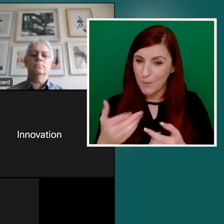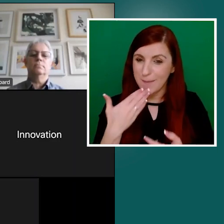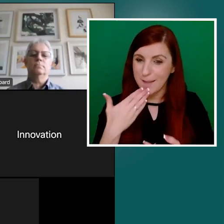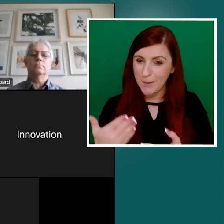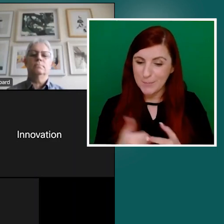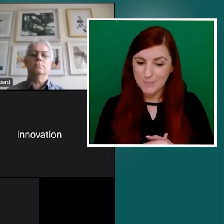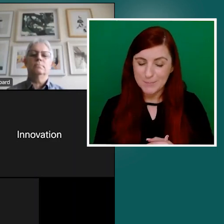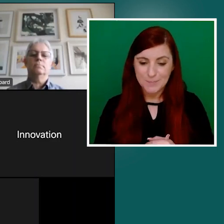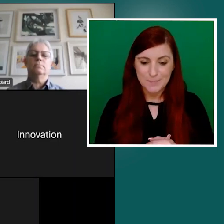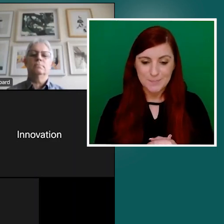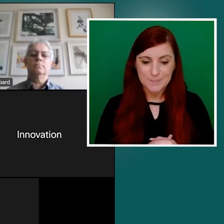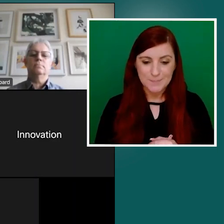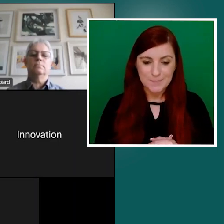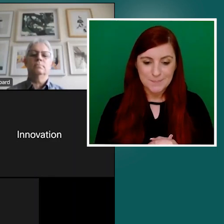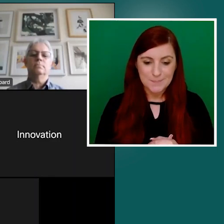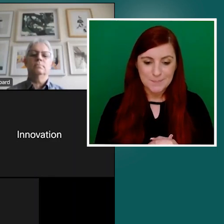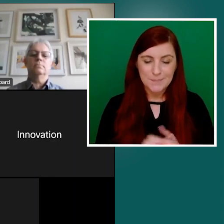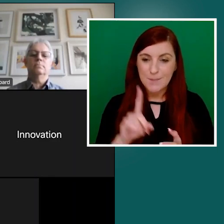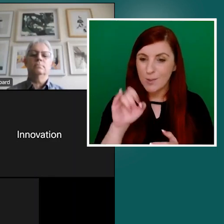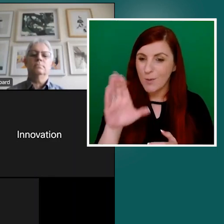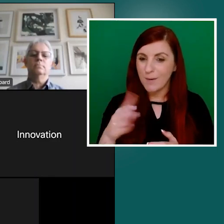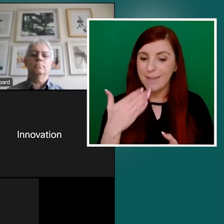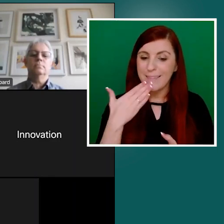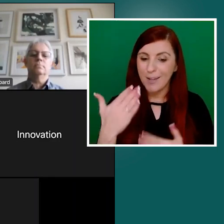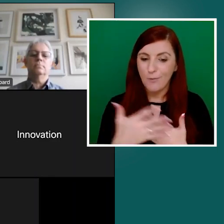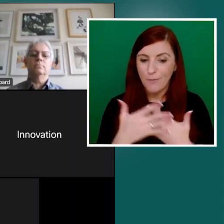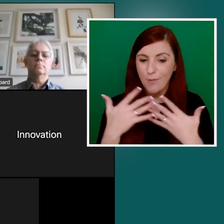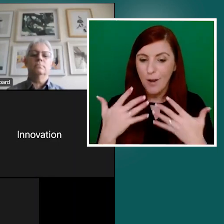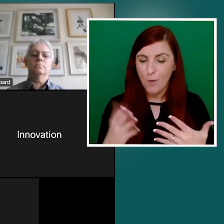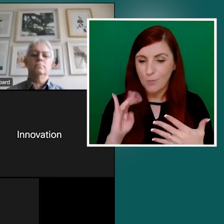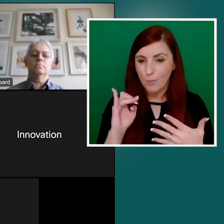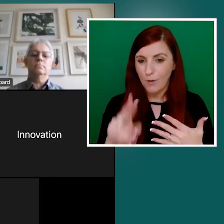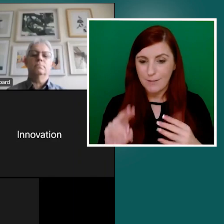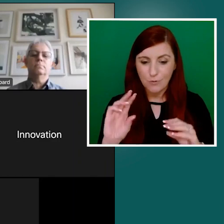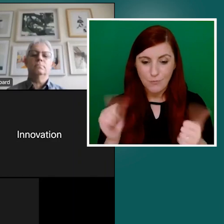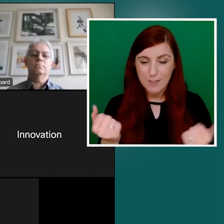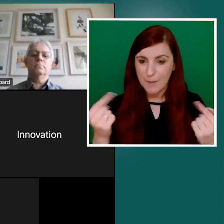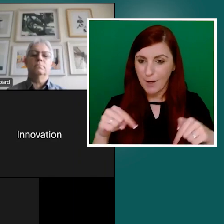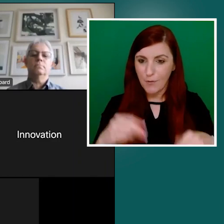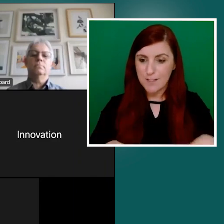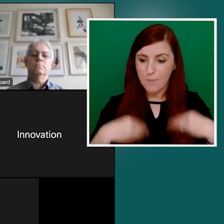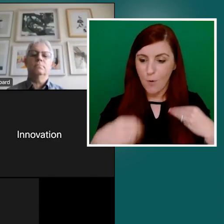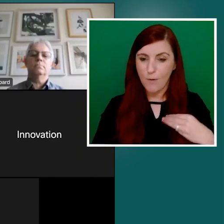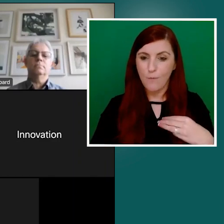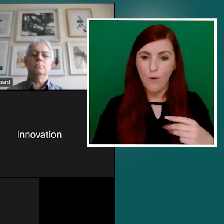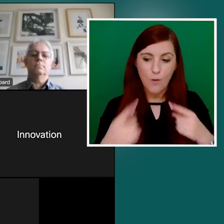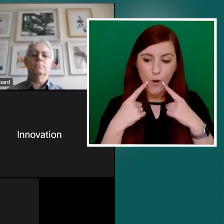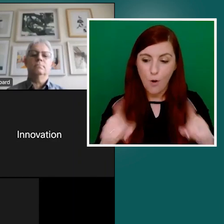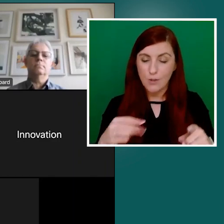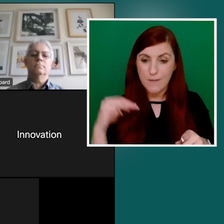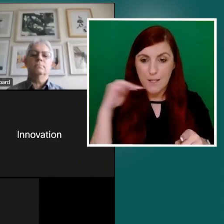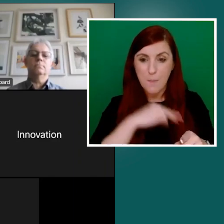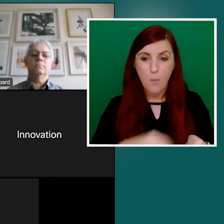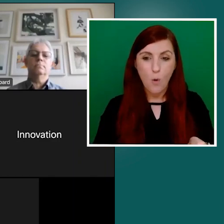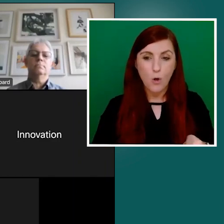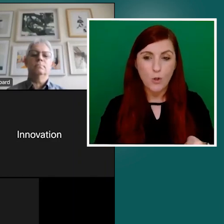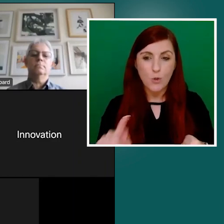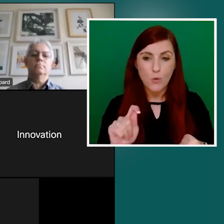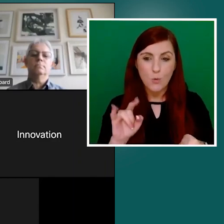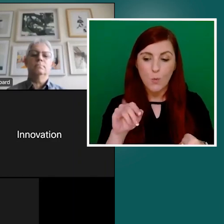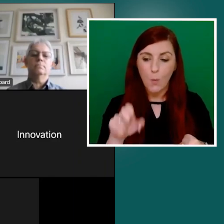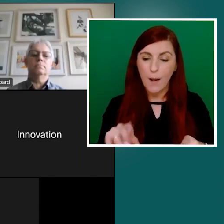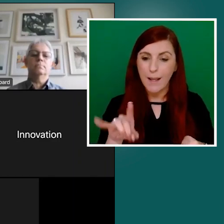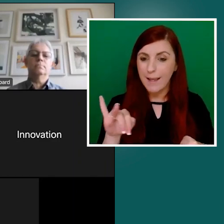Thank you very much indeed, Brian. It's great to be with you this morning for the launch of this really important toolkit. And again, I'd like to